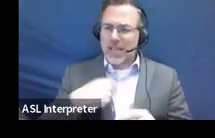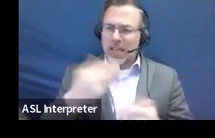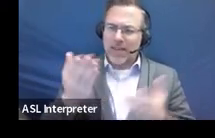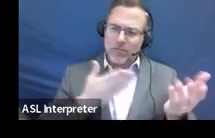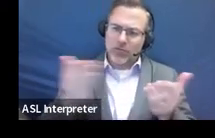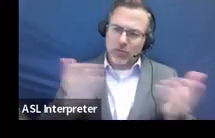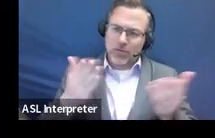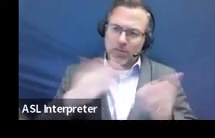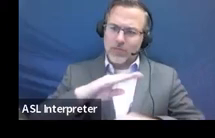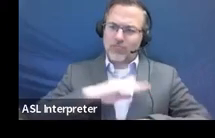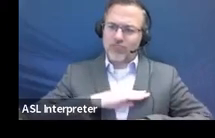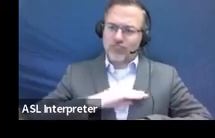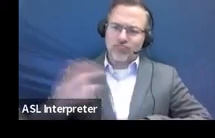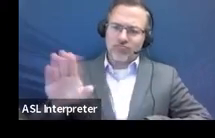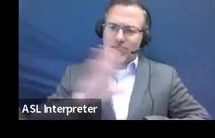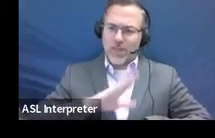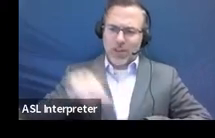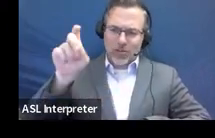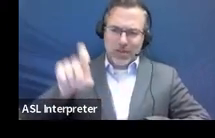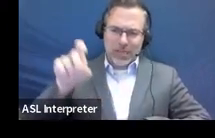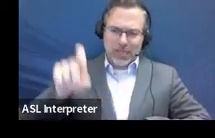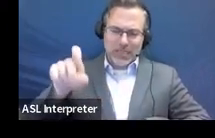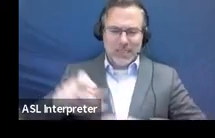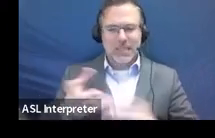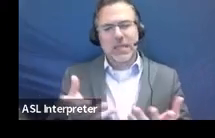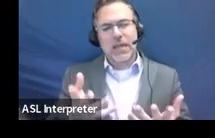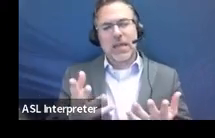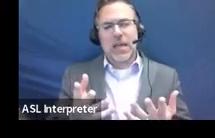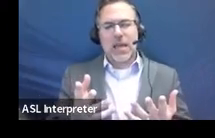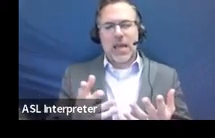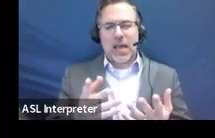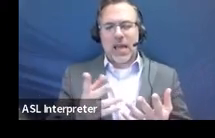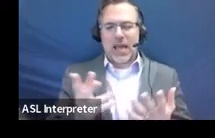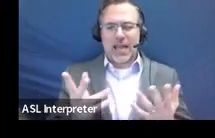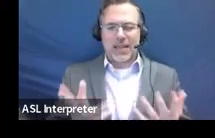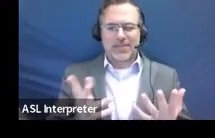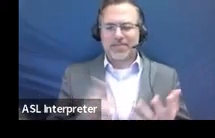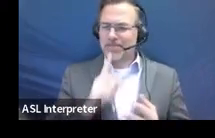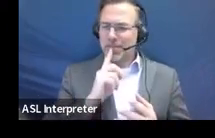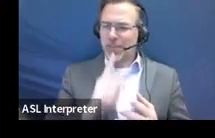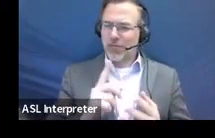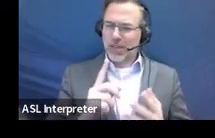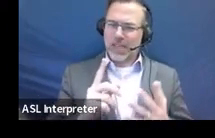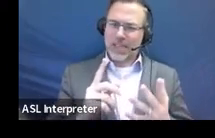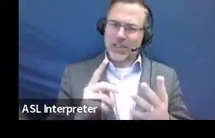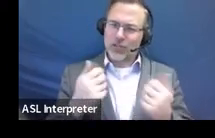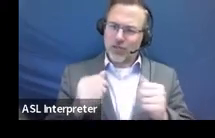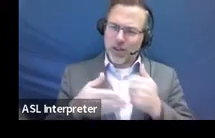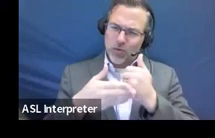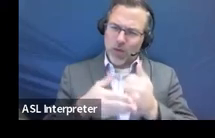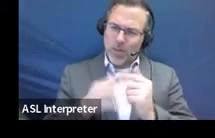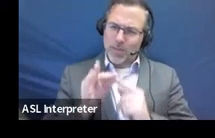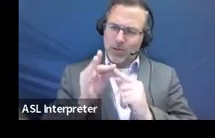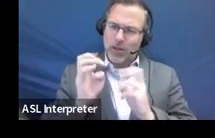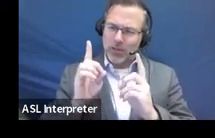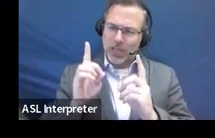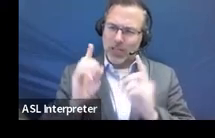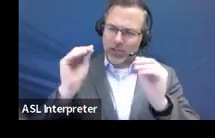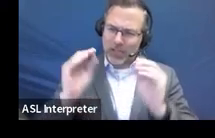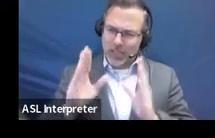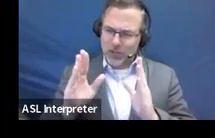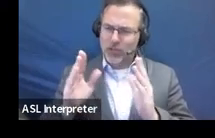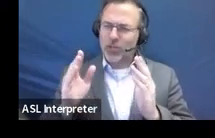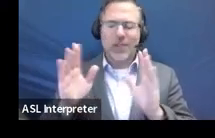And it's really about moving them back to general education, um, because all students are general education